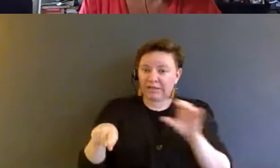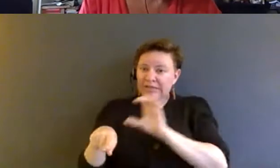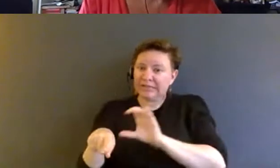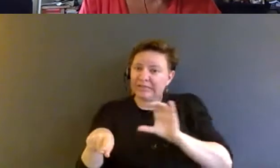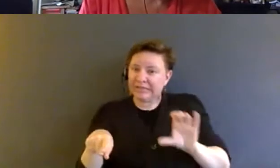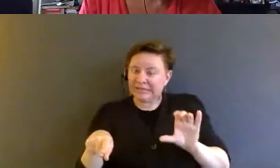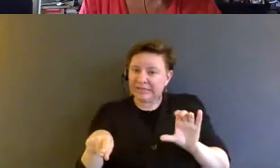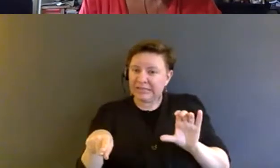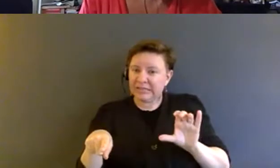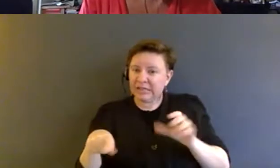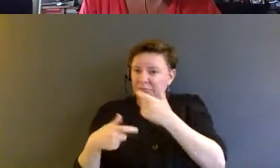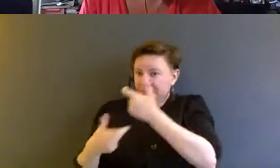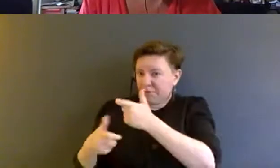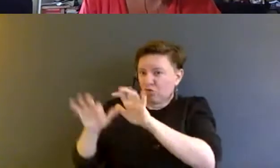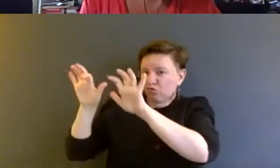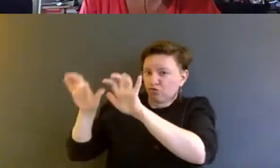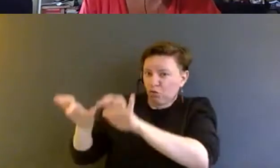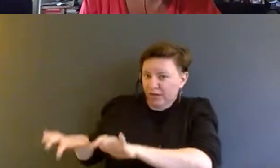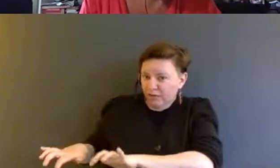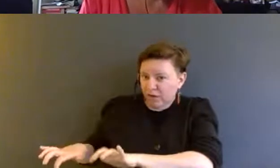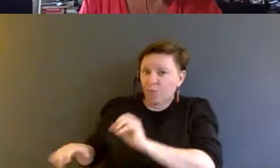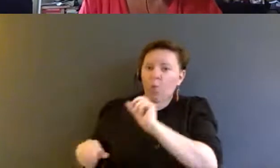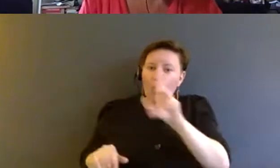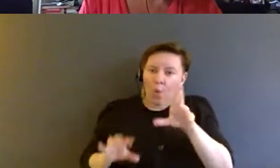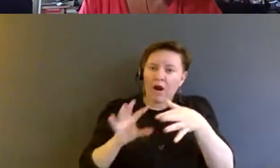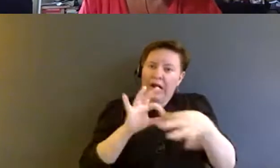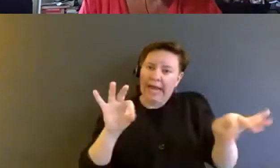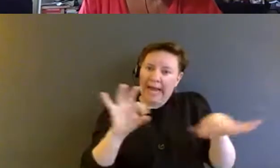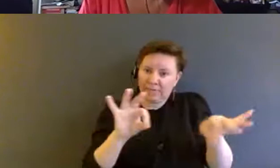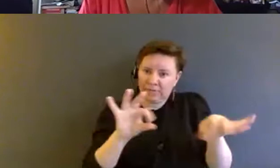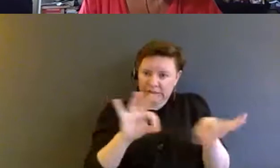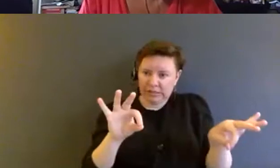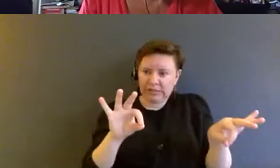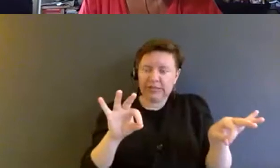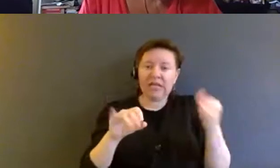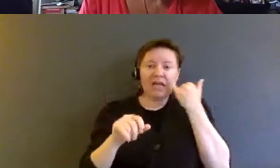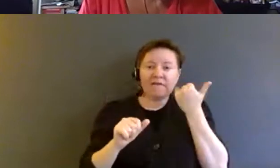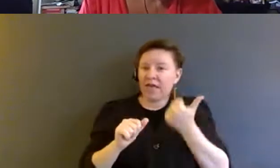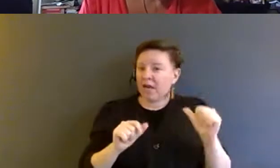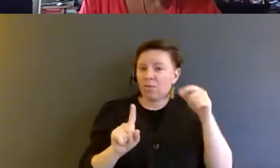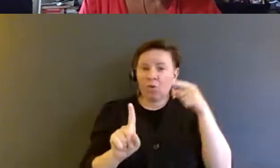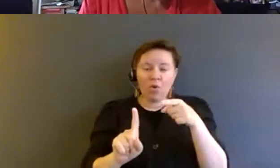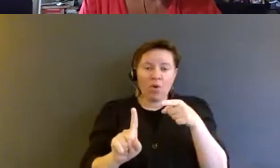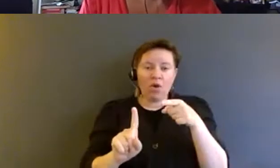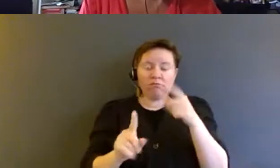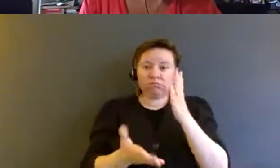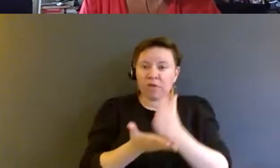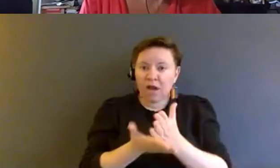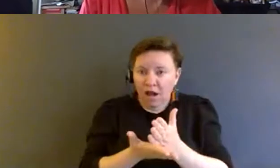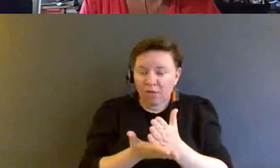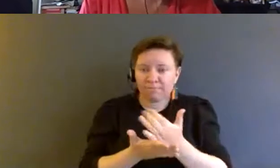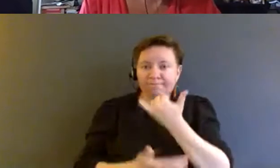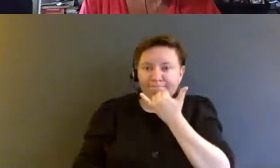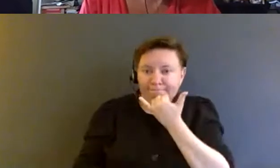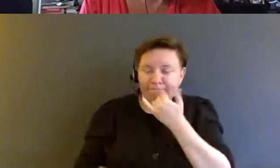look at it either as transcript or as captions. If at any point the captioning doesn't work for you or you